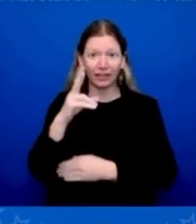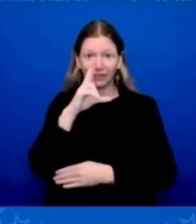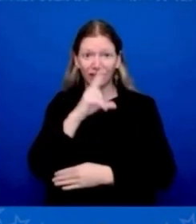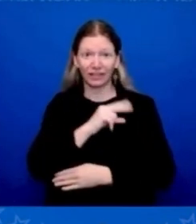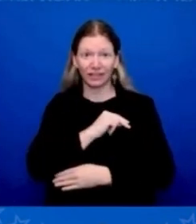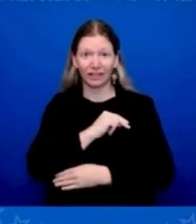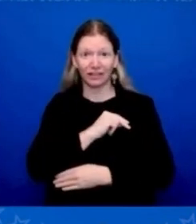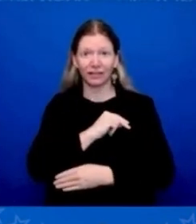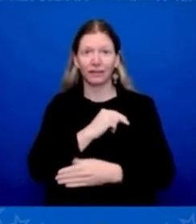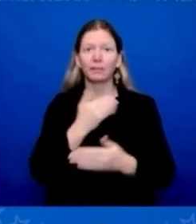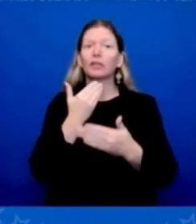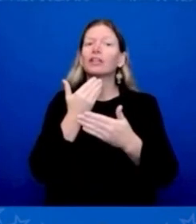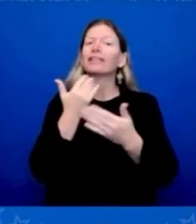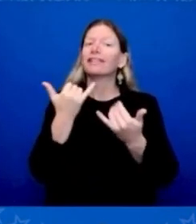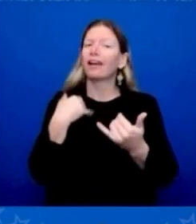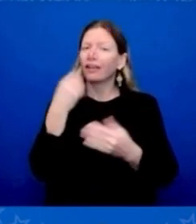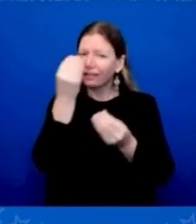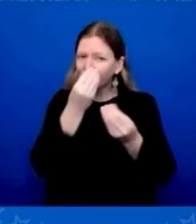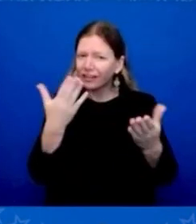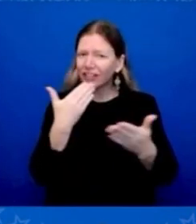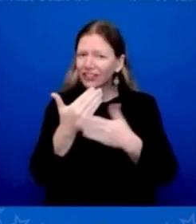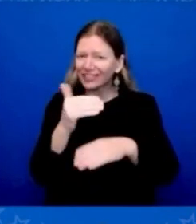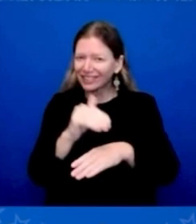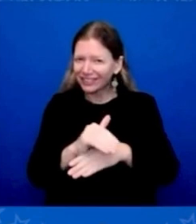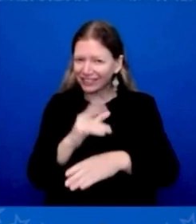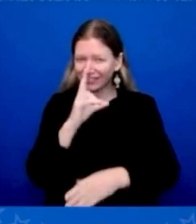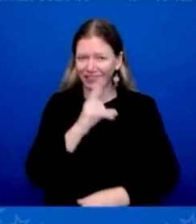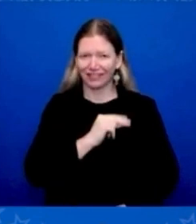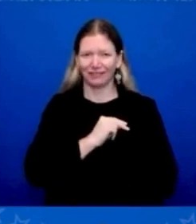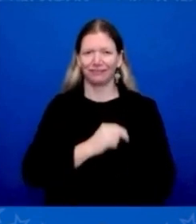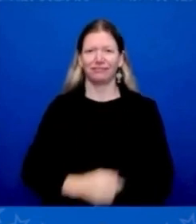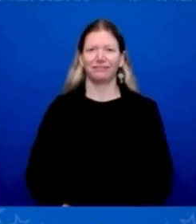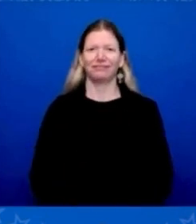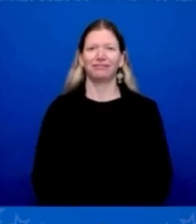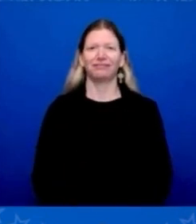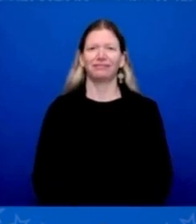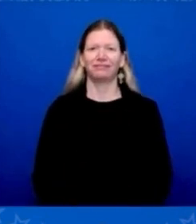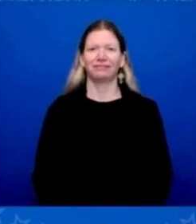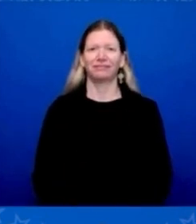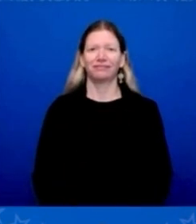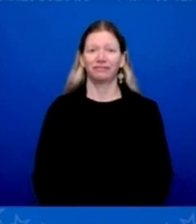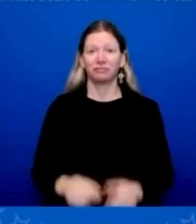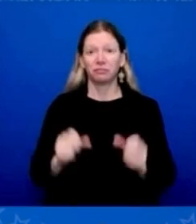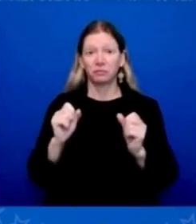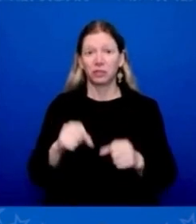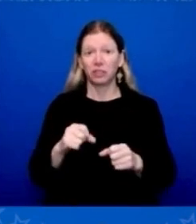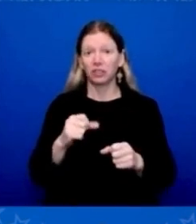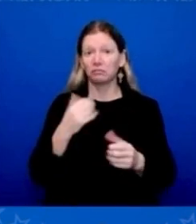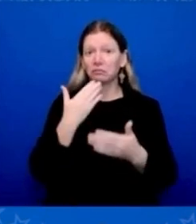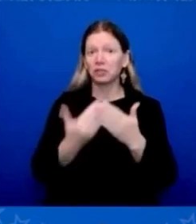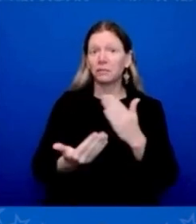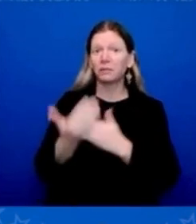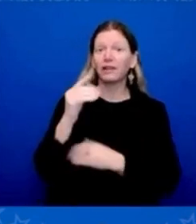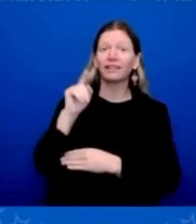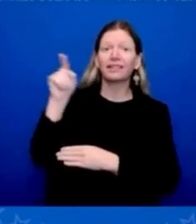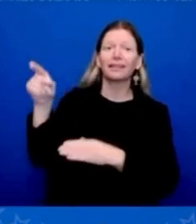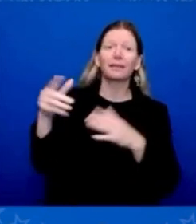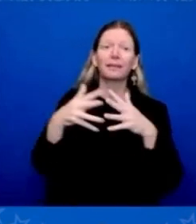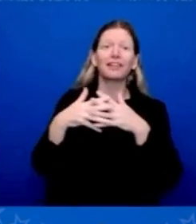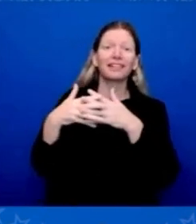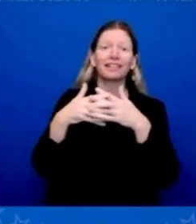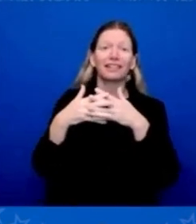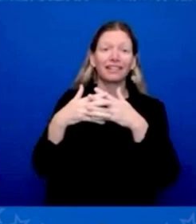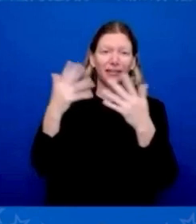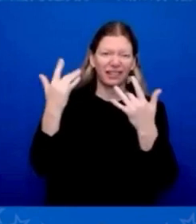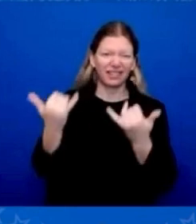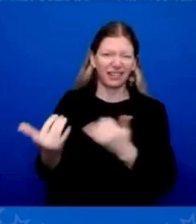and good morning back in America. Before we begin, I want to express my sadness